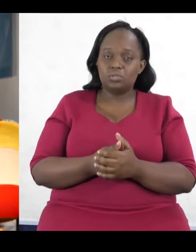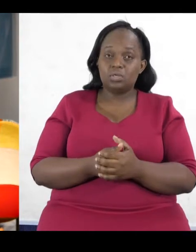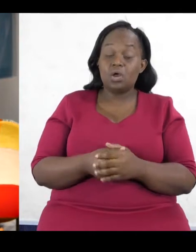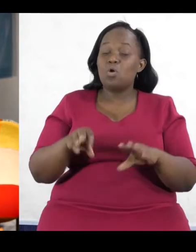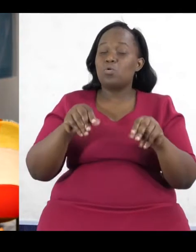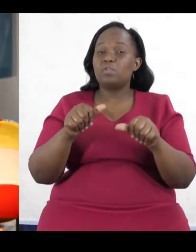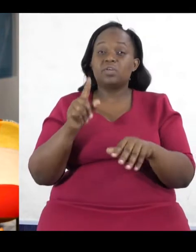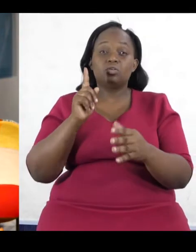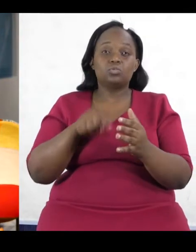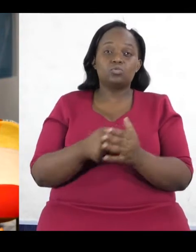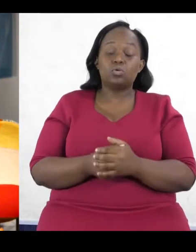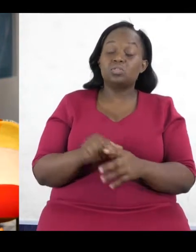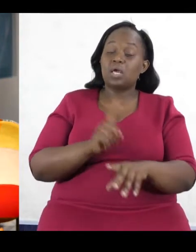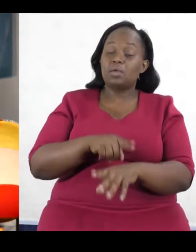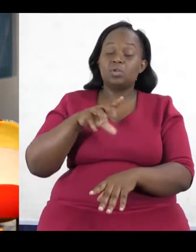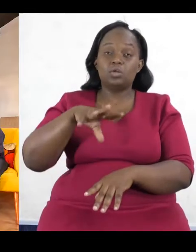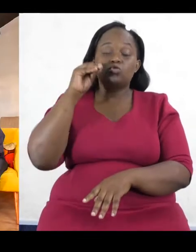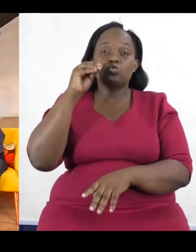to vote for? Yeah.